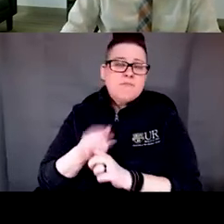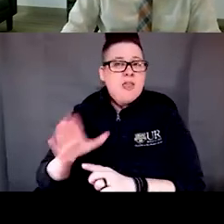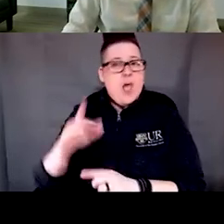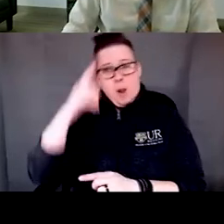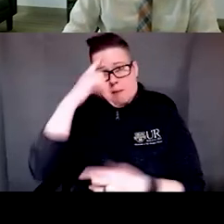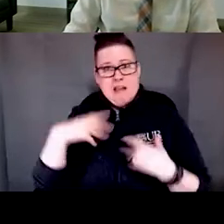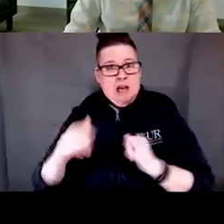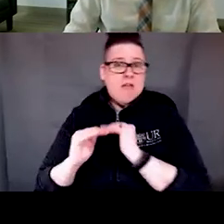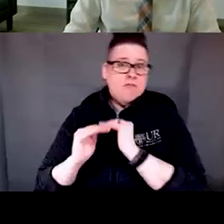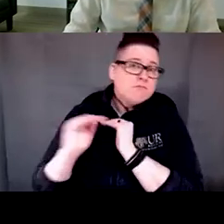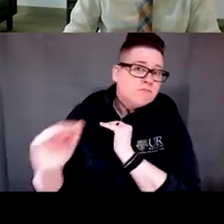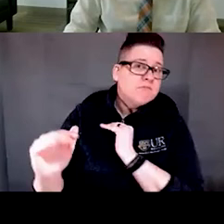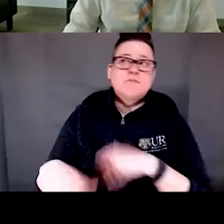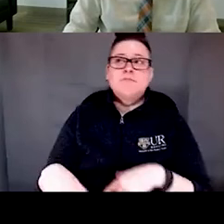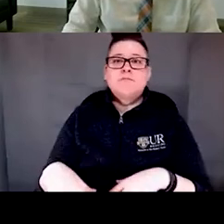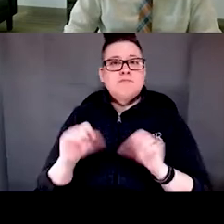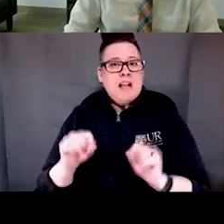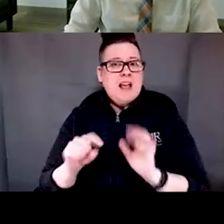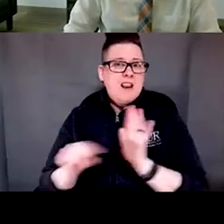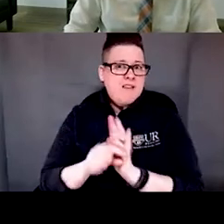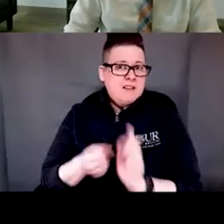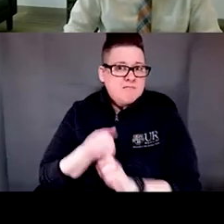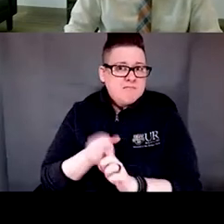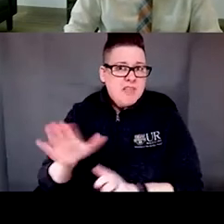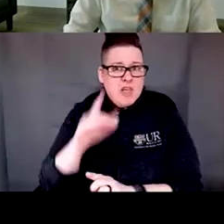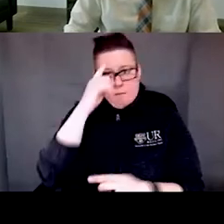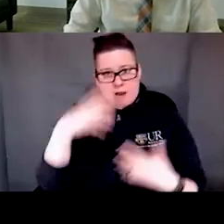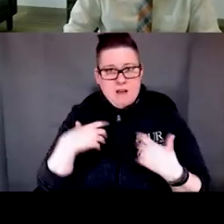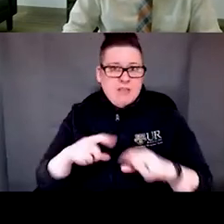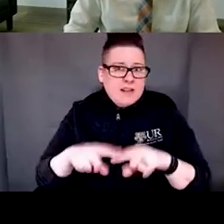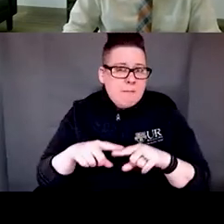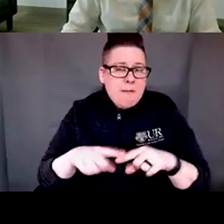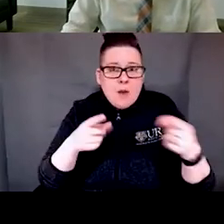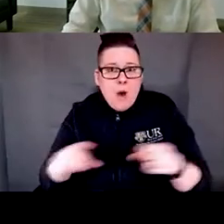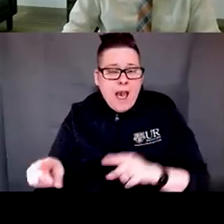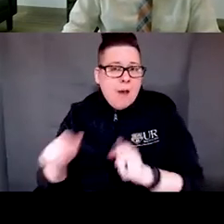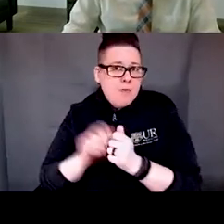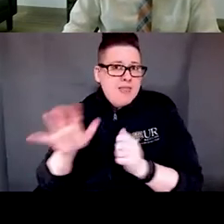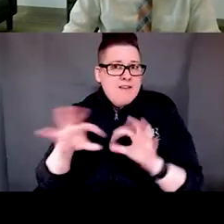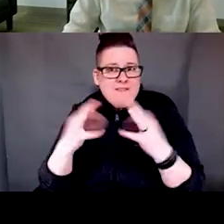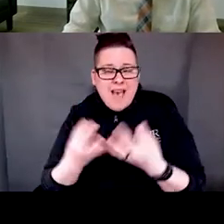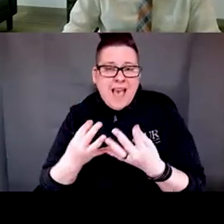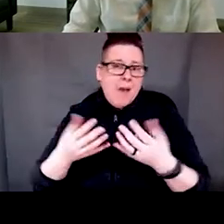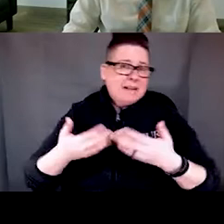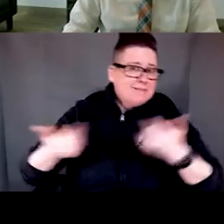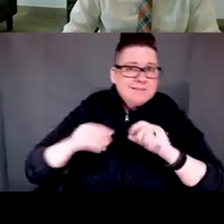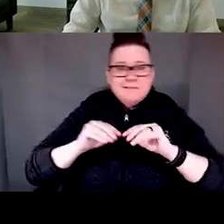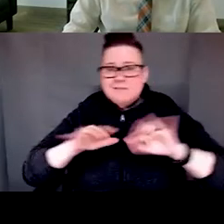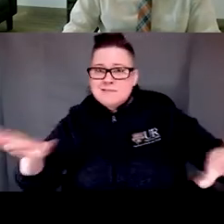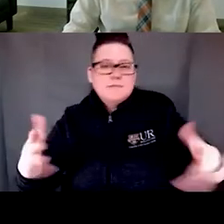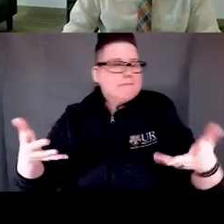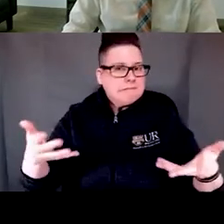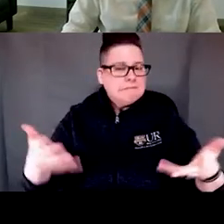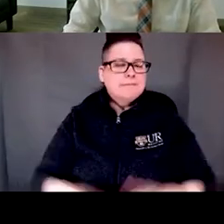in negatively impacting their mental health depending on what happens with the social relationships.